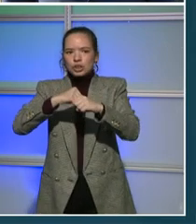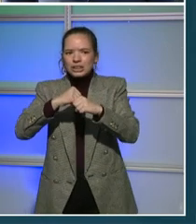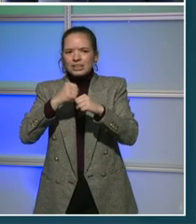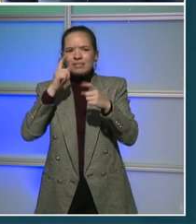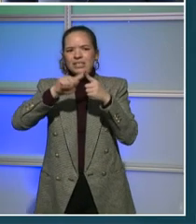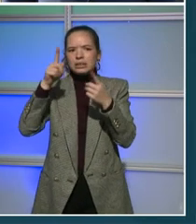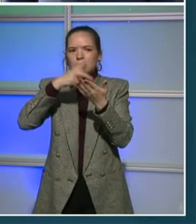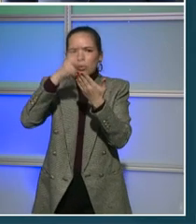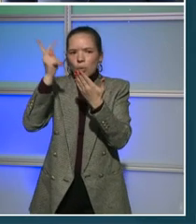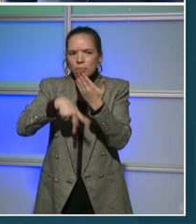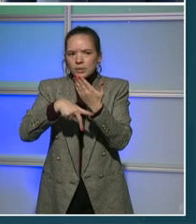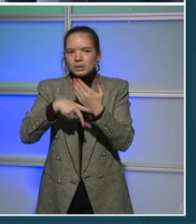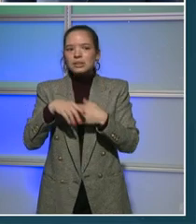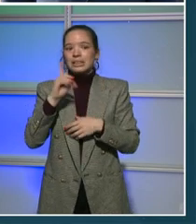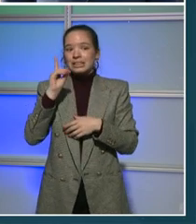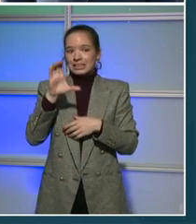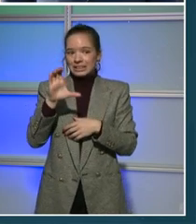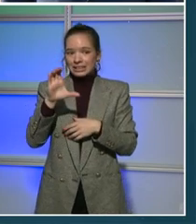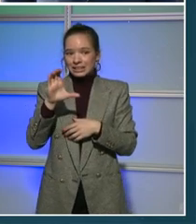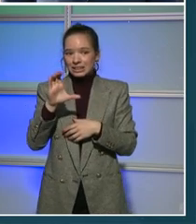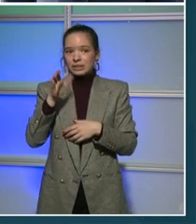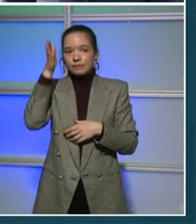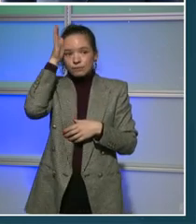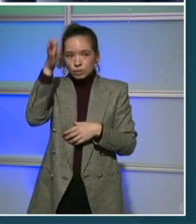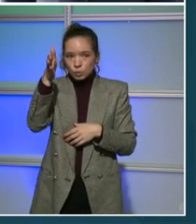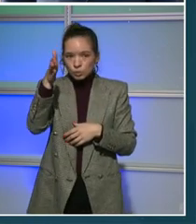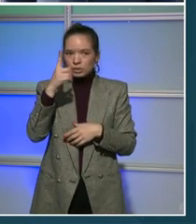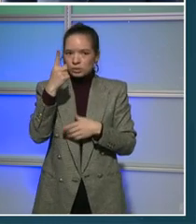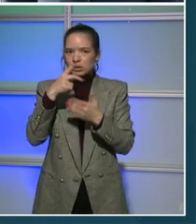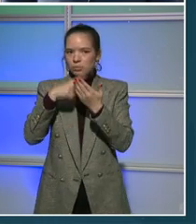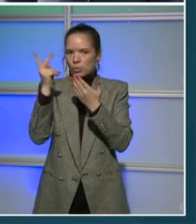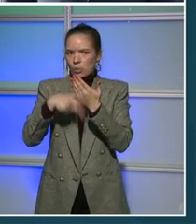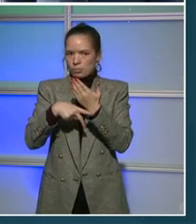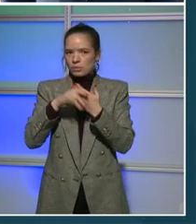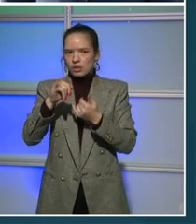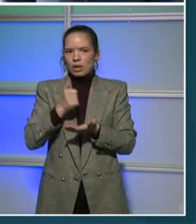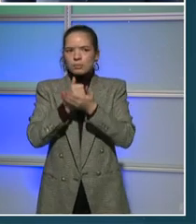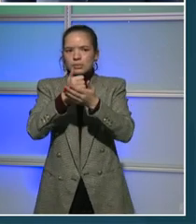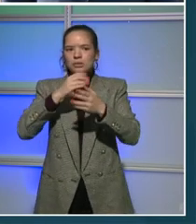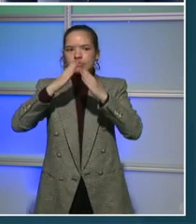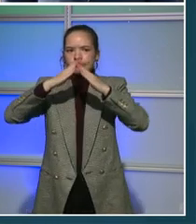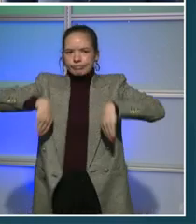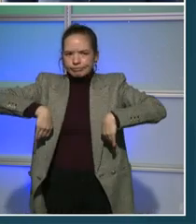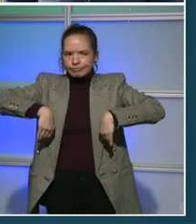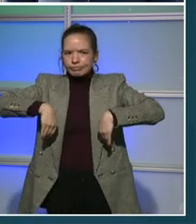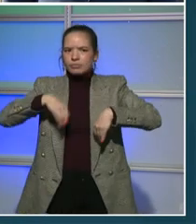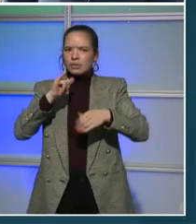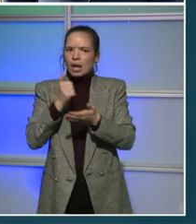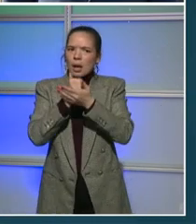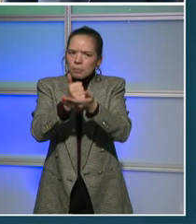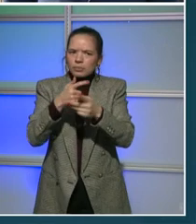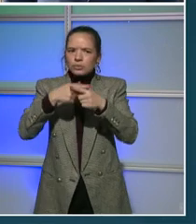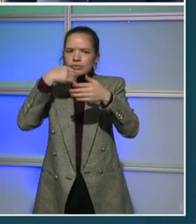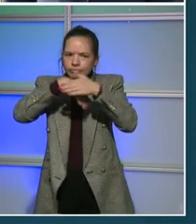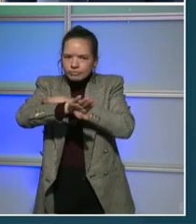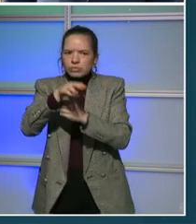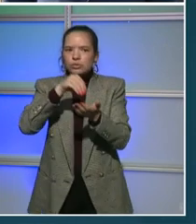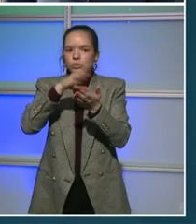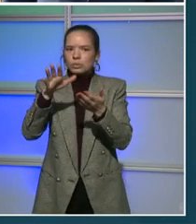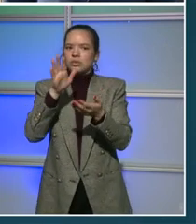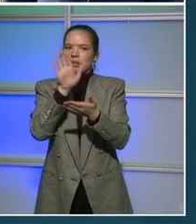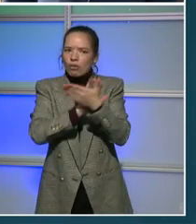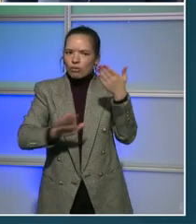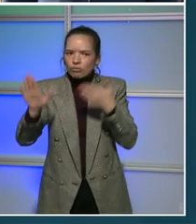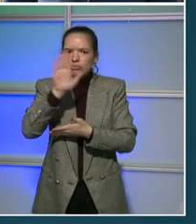program to break down traditional barriers to college and provide scholarship supports needed for residents to earn degrees in high